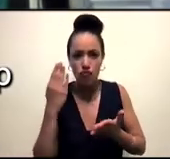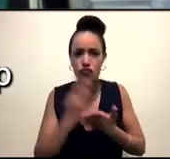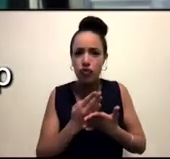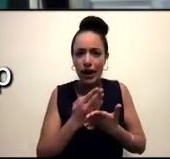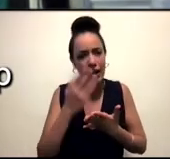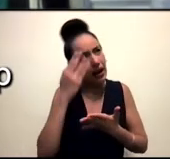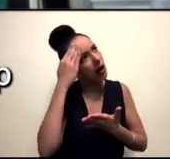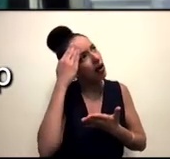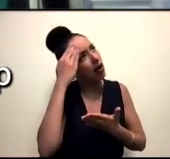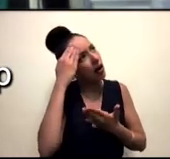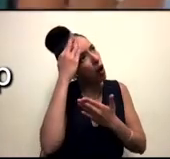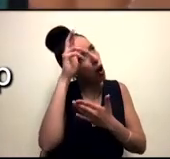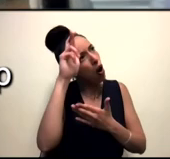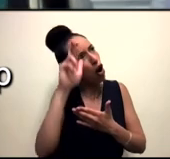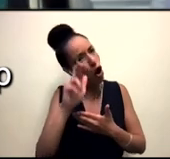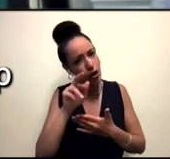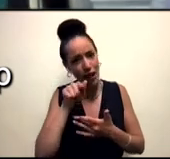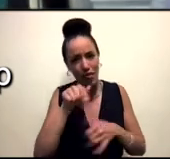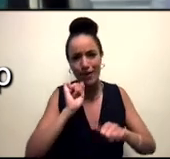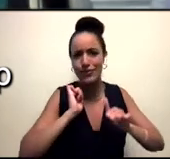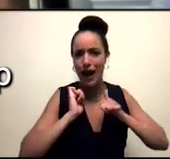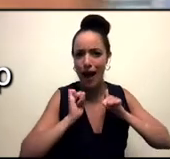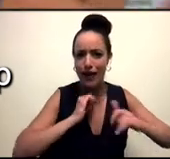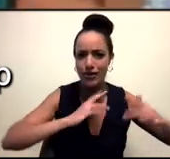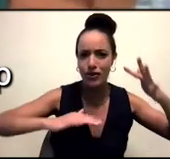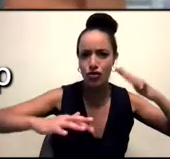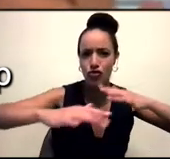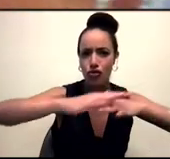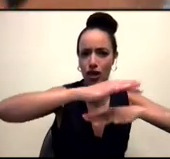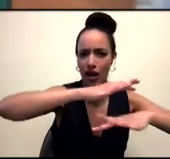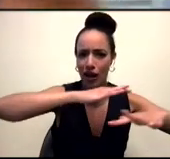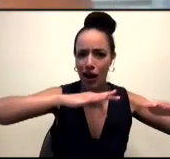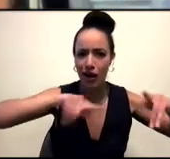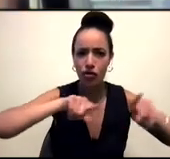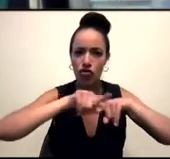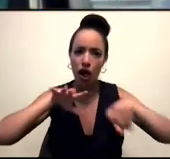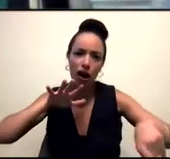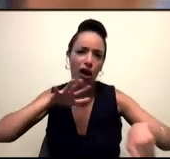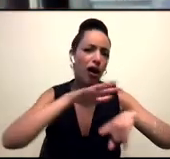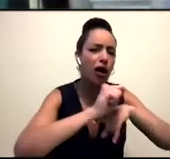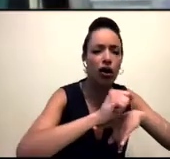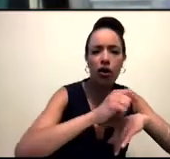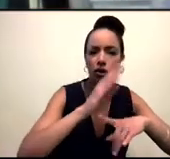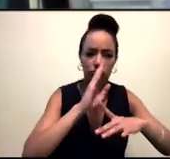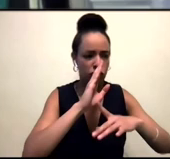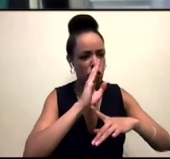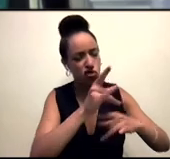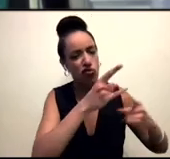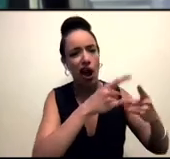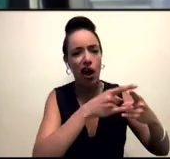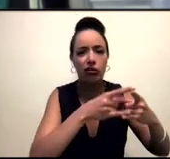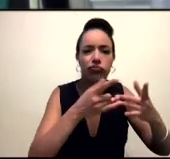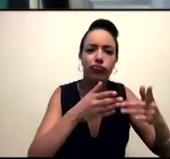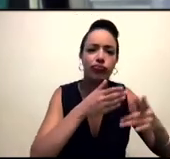and to not try to just co-op that as like a heterosexual energetic with queer representation that's there.